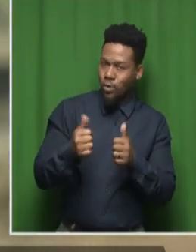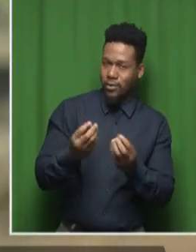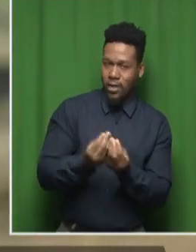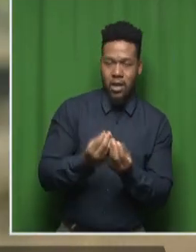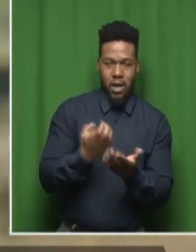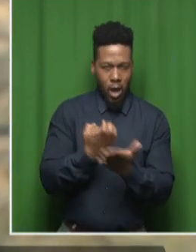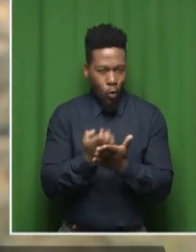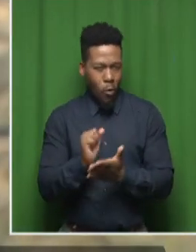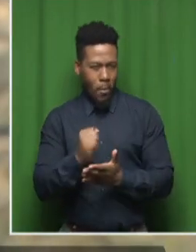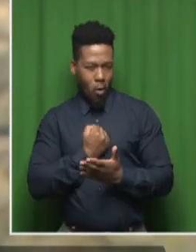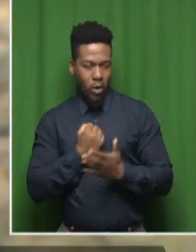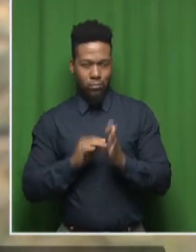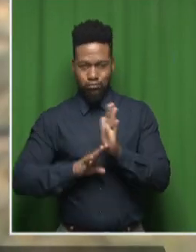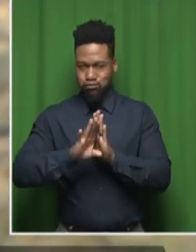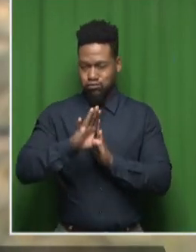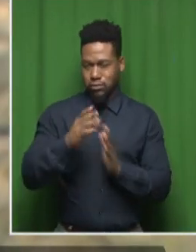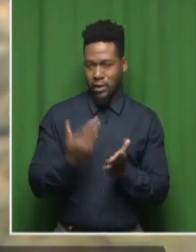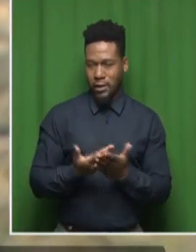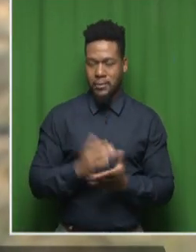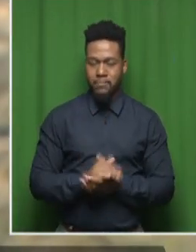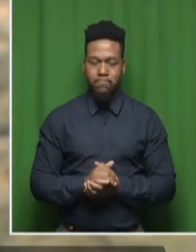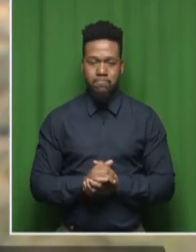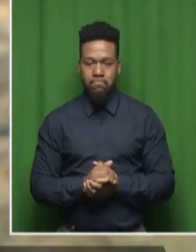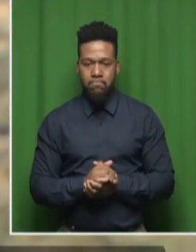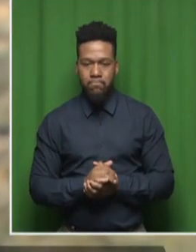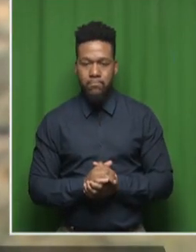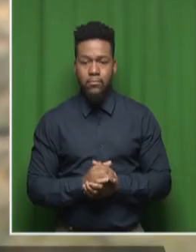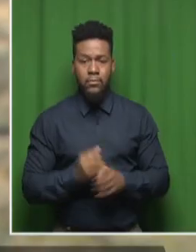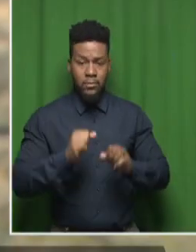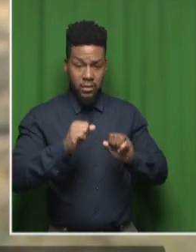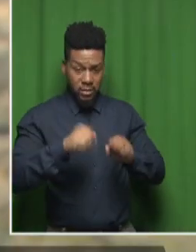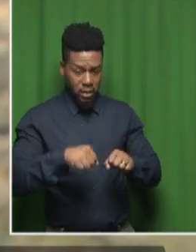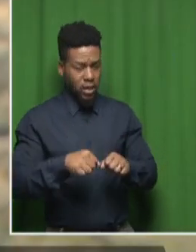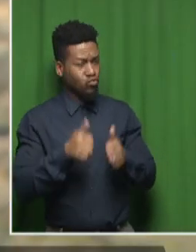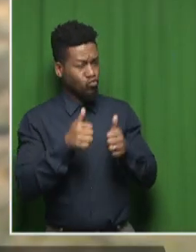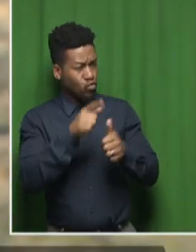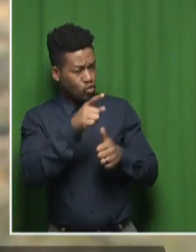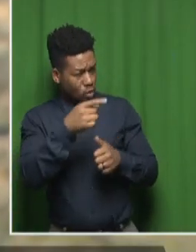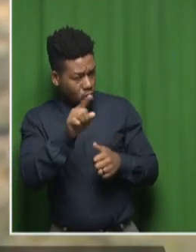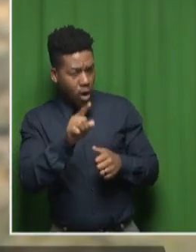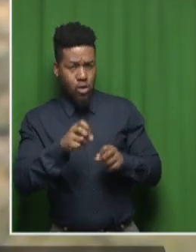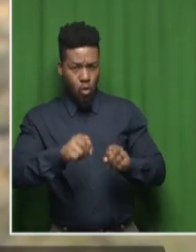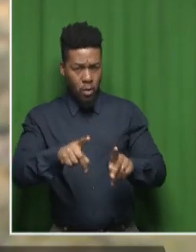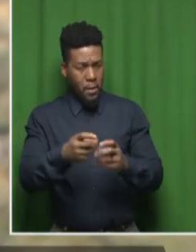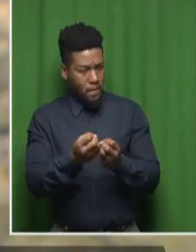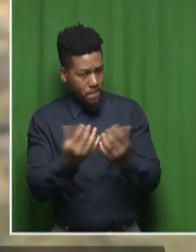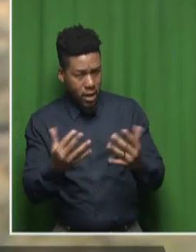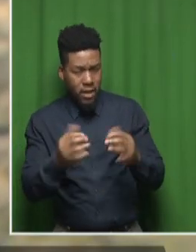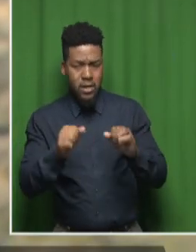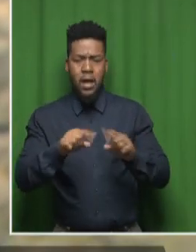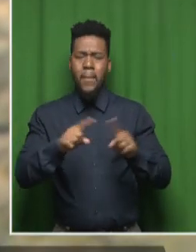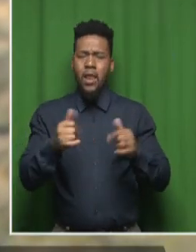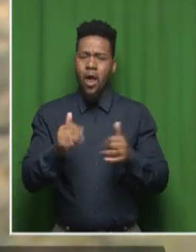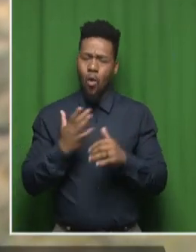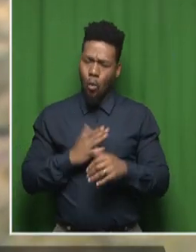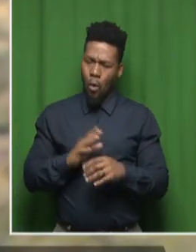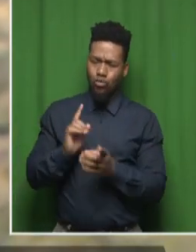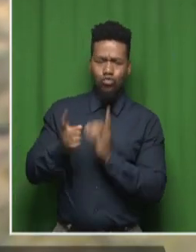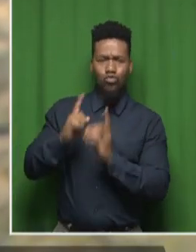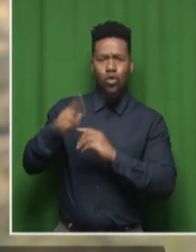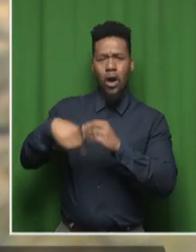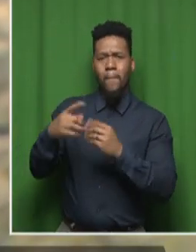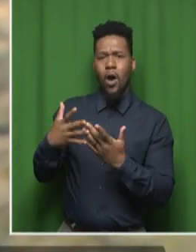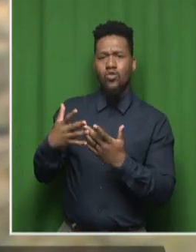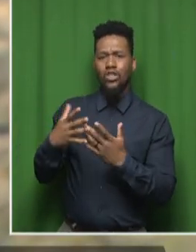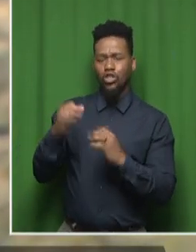Absolutely. There's lots of synergies and opportunities as well. I actually wanted to get into the format of the pageant.